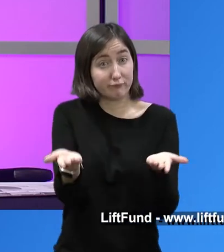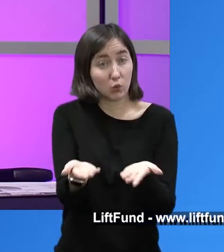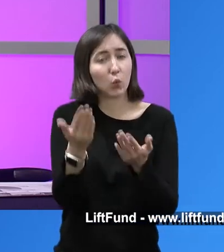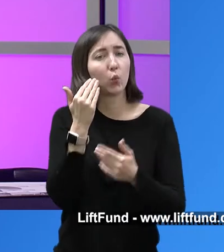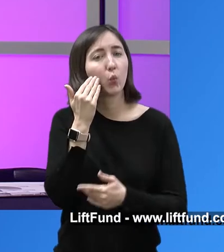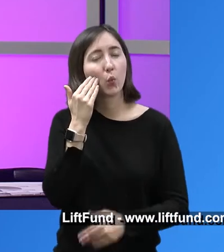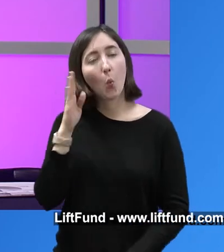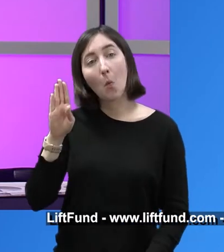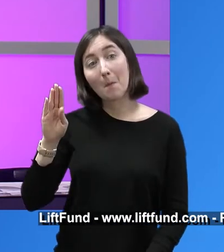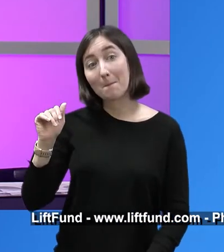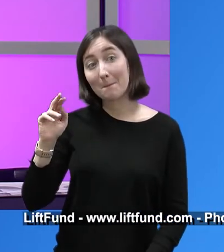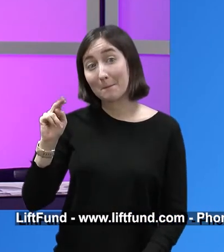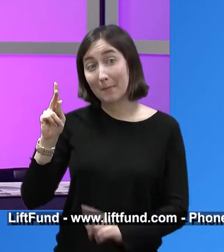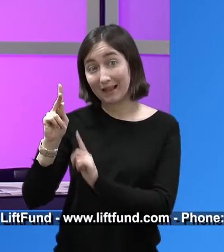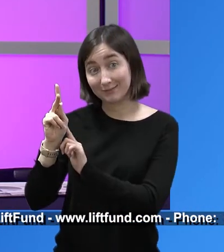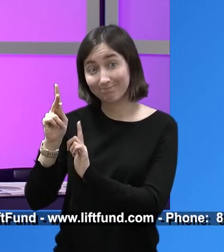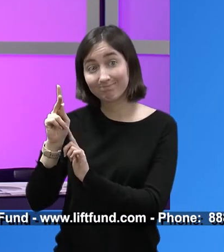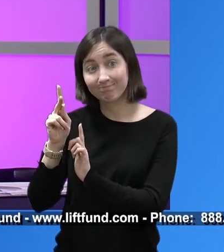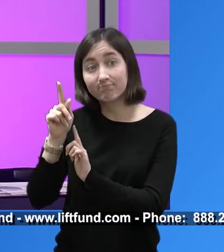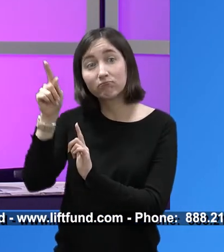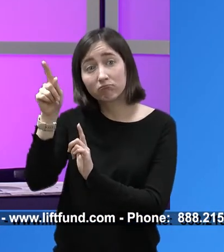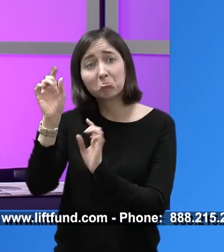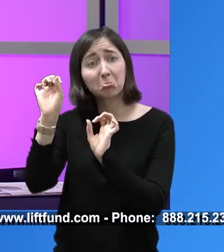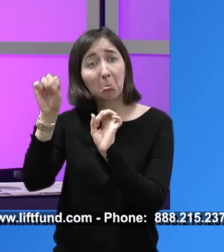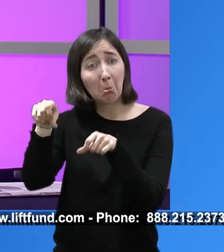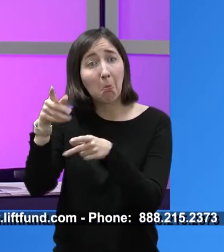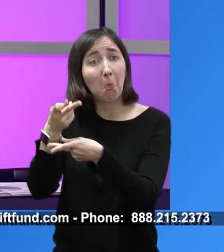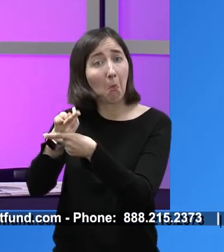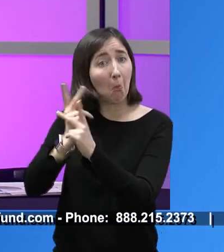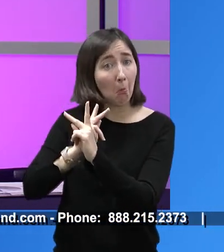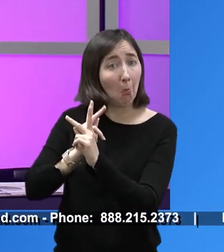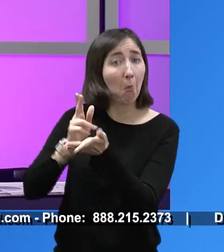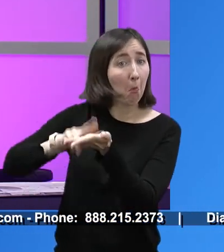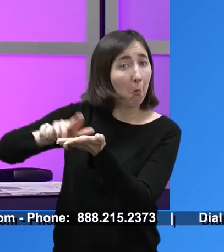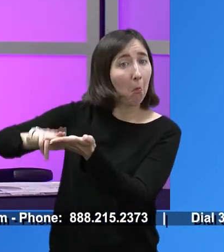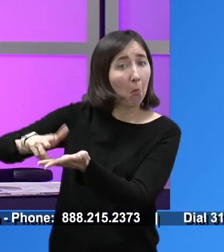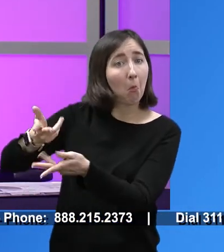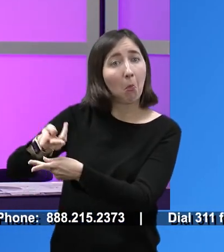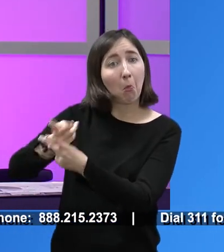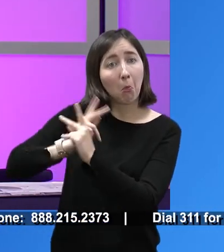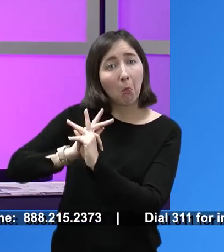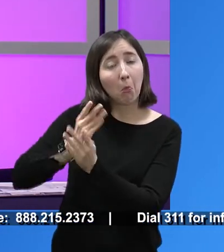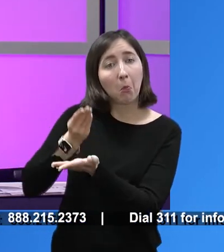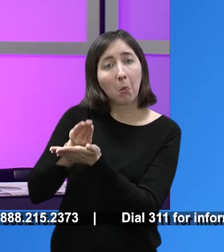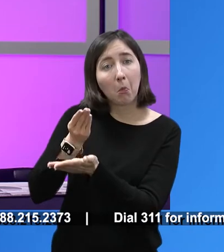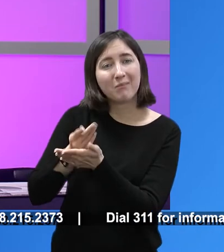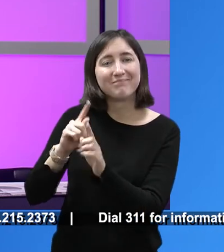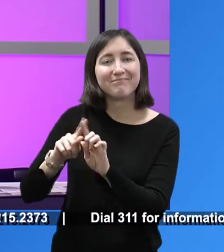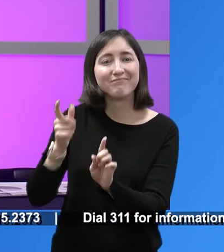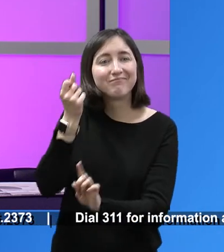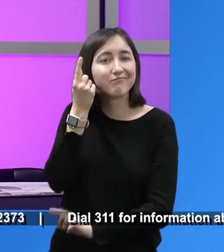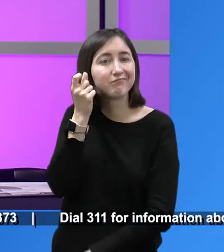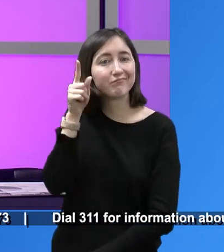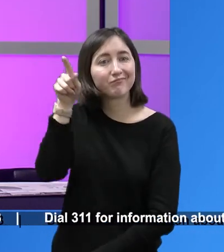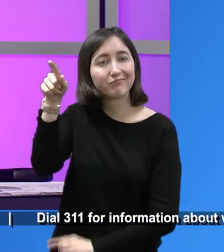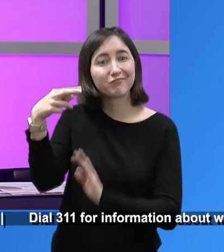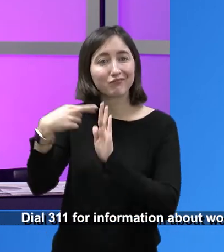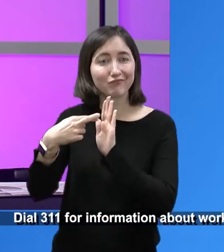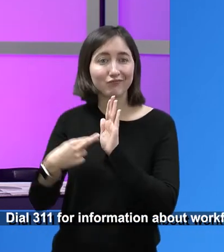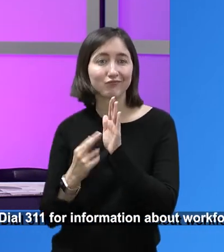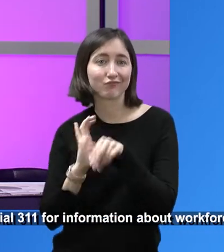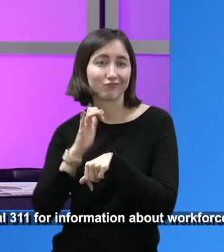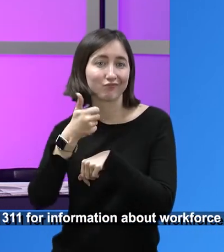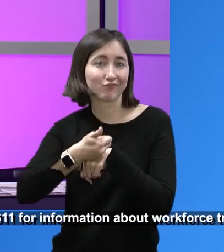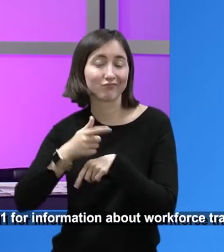that banks provide capital, but banks are regulated and they cannot do these kinds of loans. They have to fit a certain